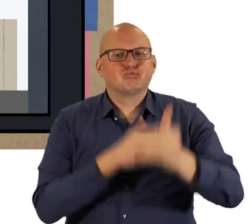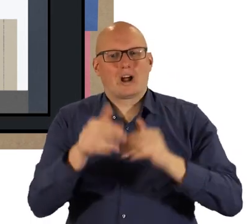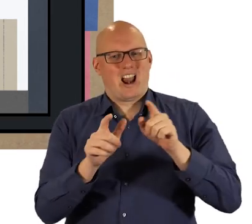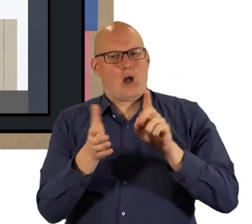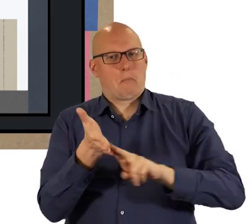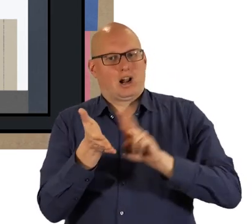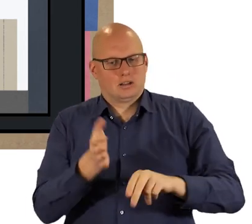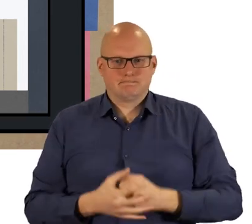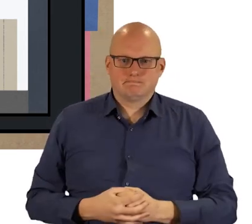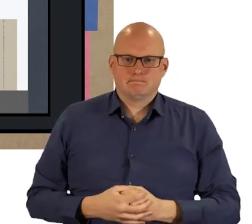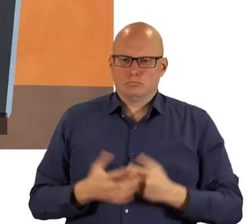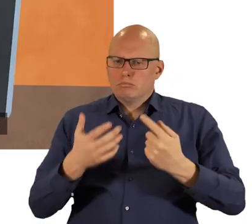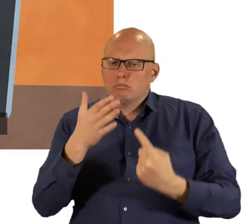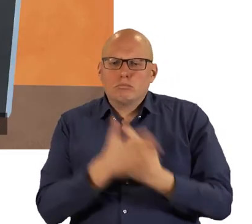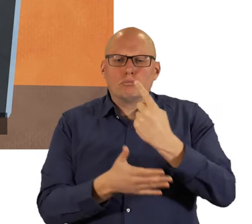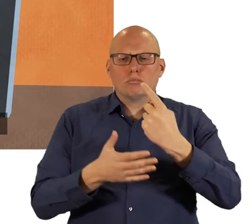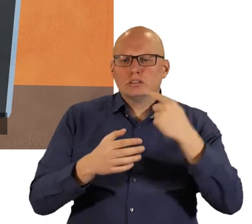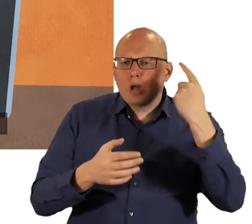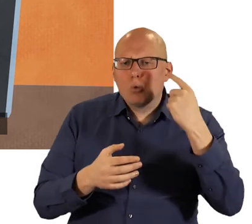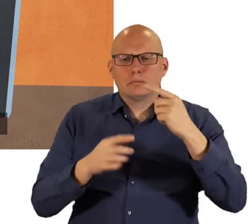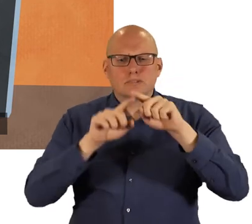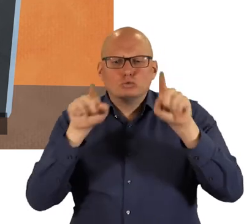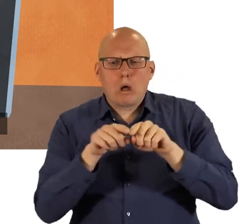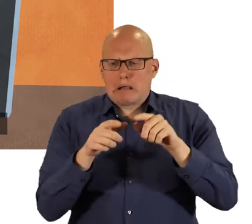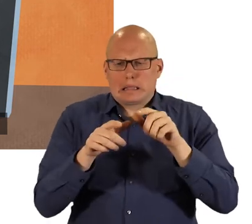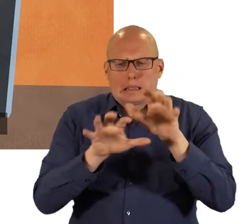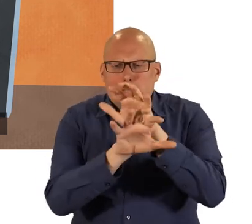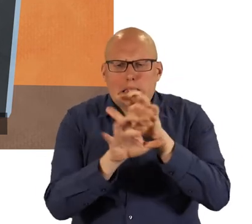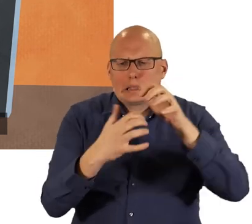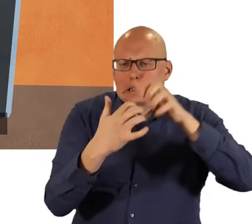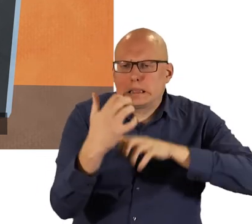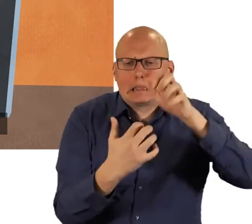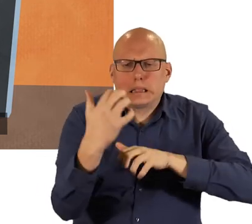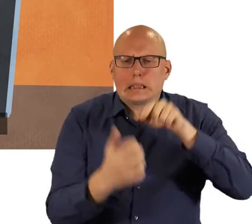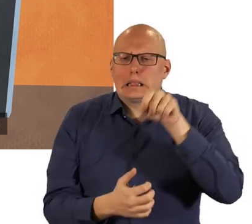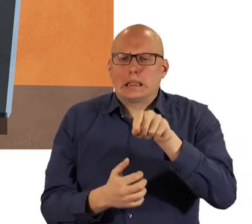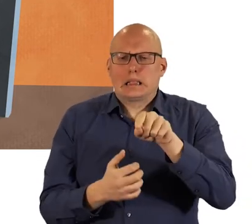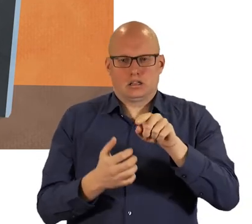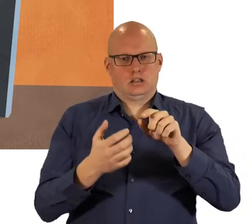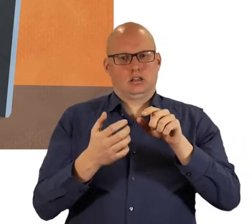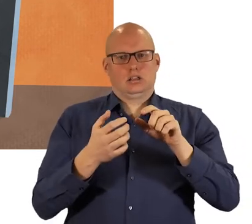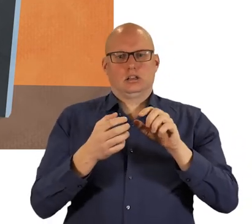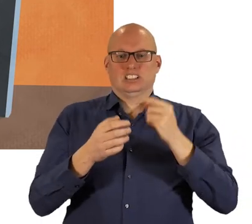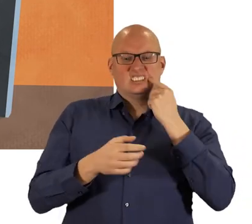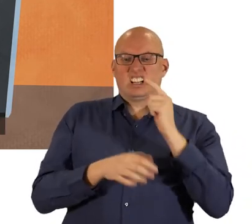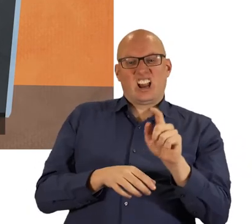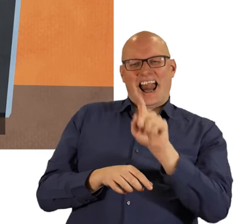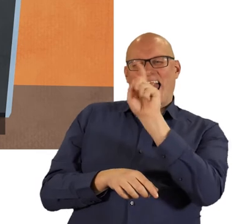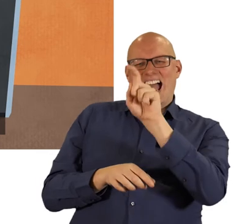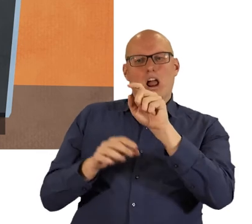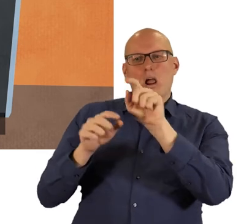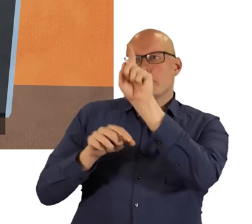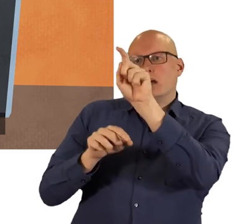your appointment will go ahead as normal if for any reason the sound or picture starts to break up or the call drops